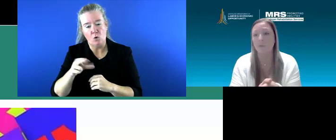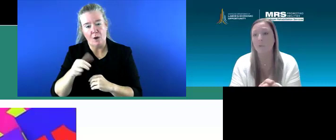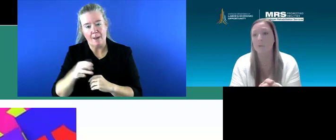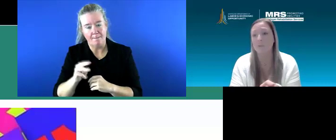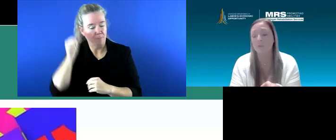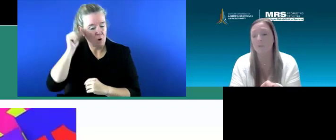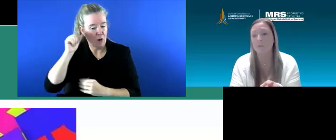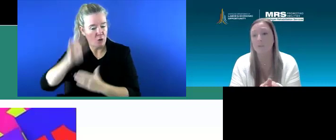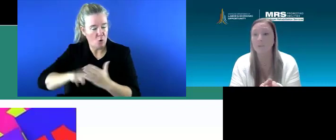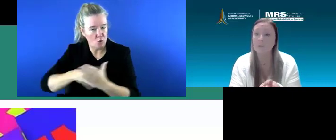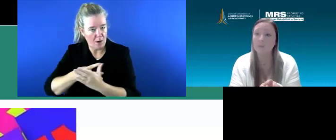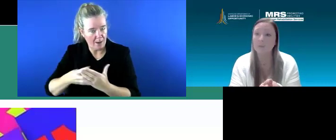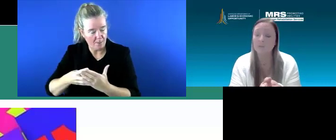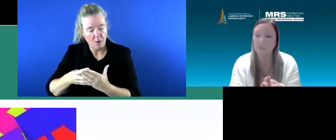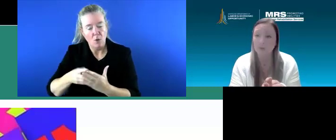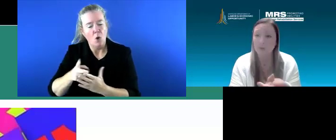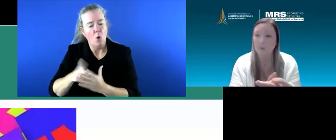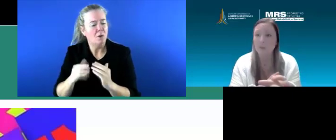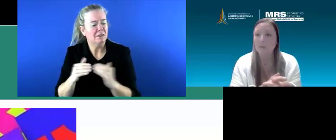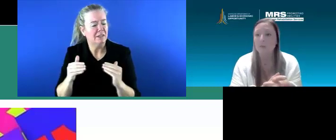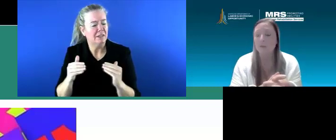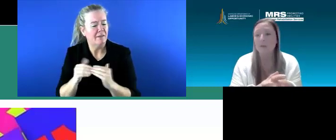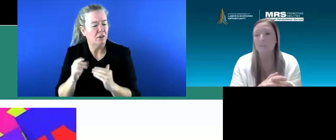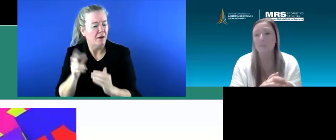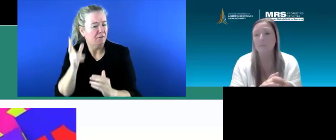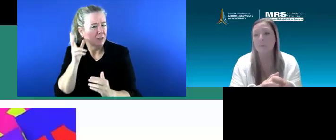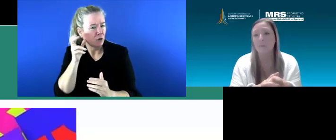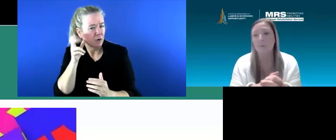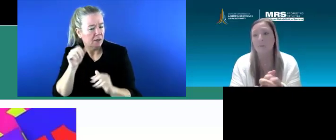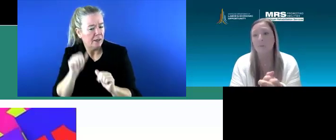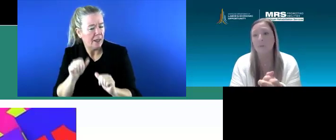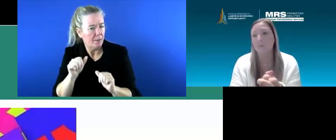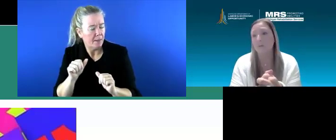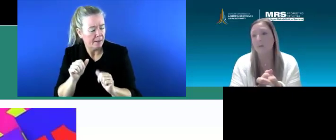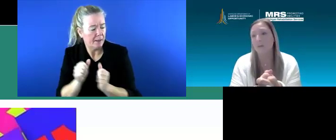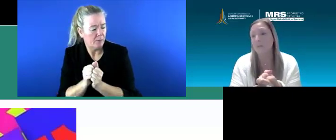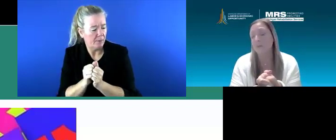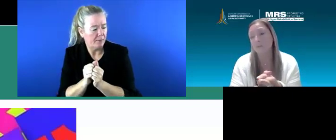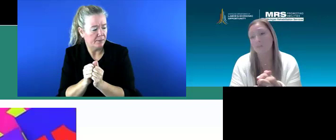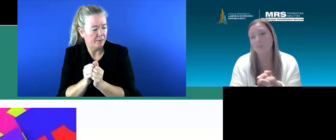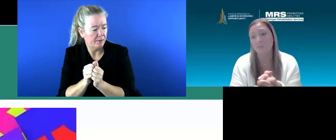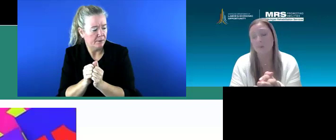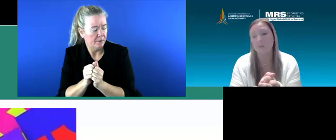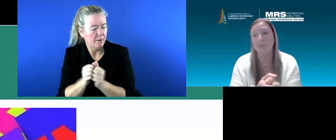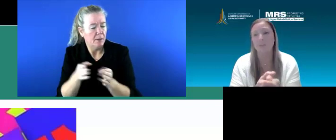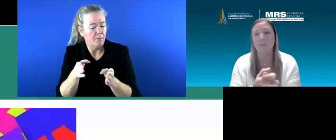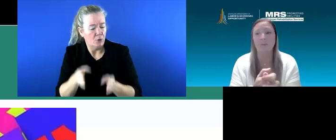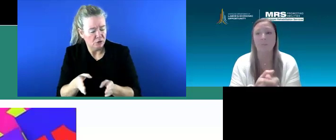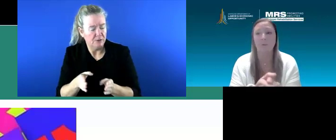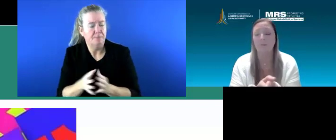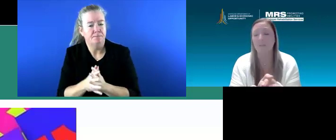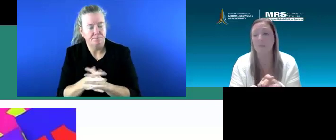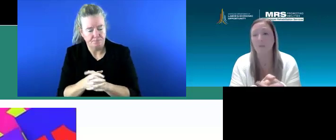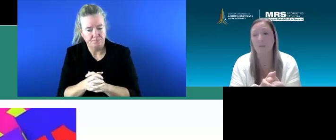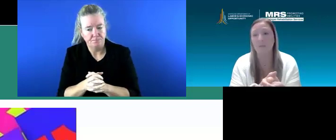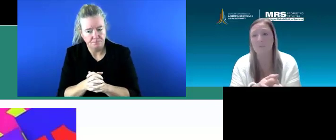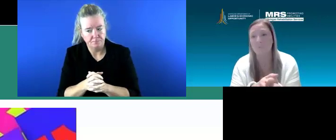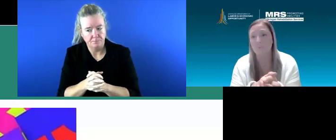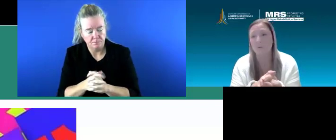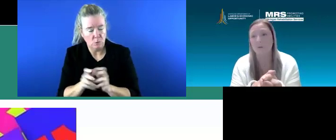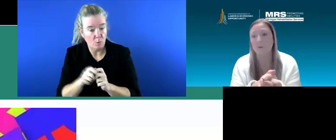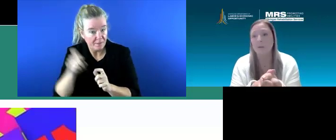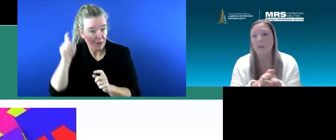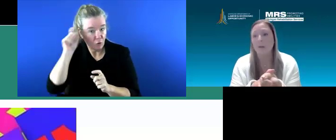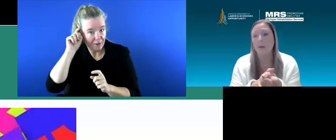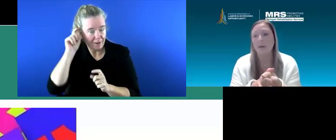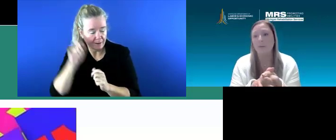at, you know, what is the level of hearing with the individual, the participant with hearing aids